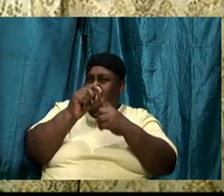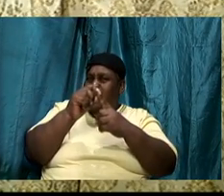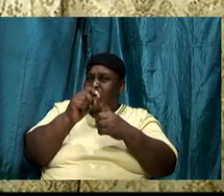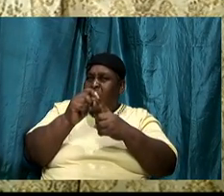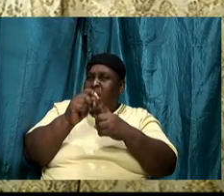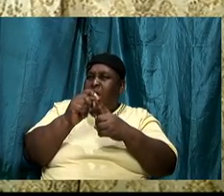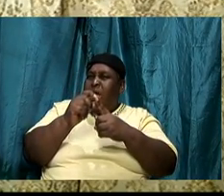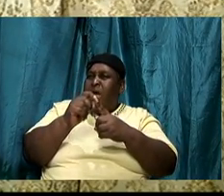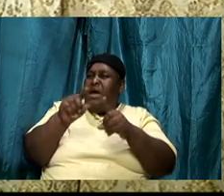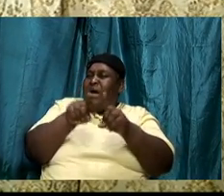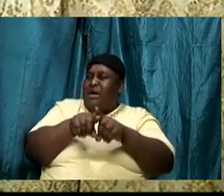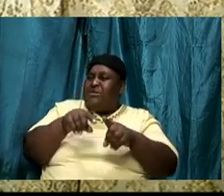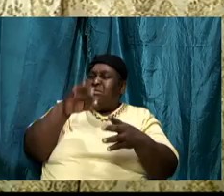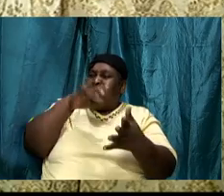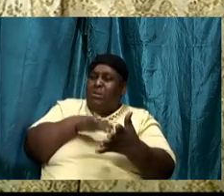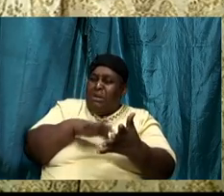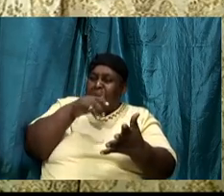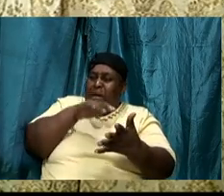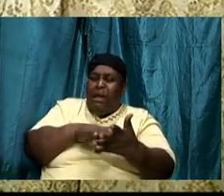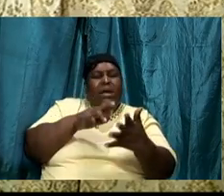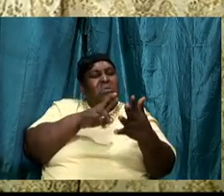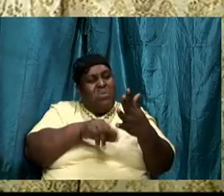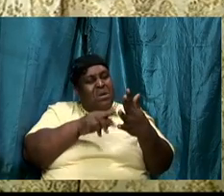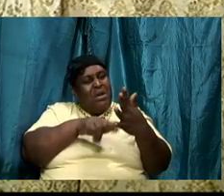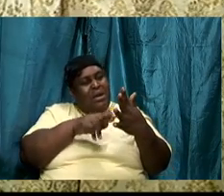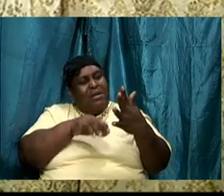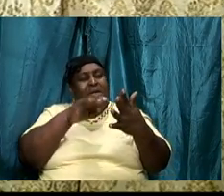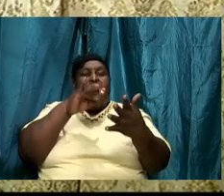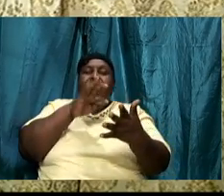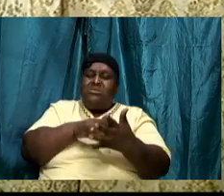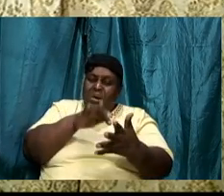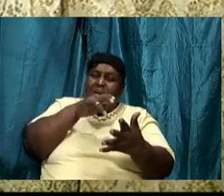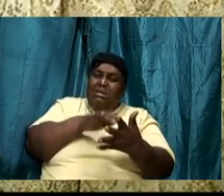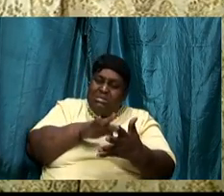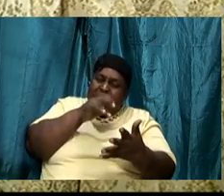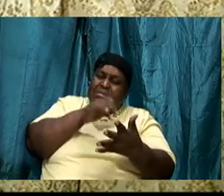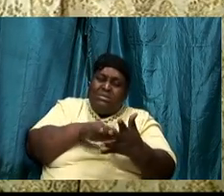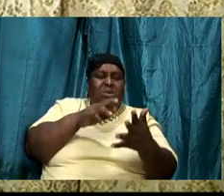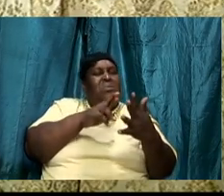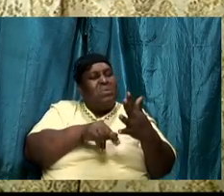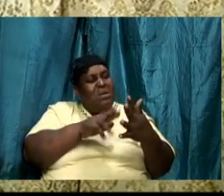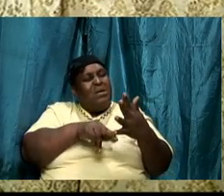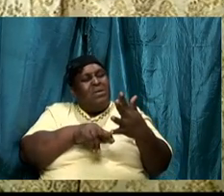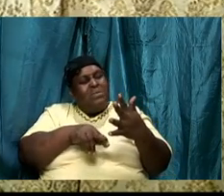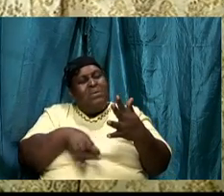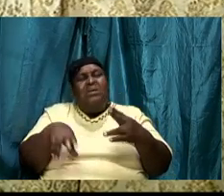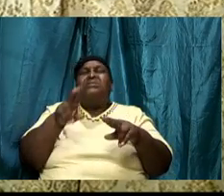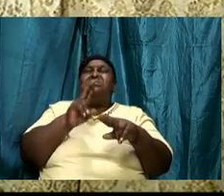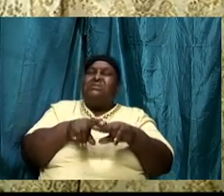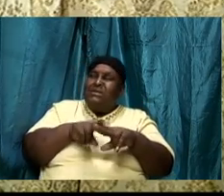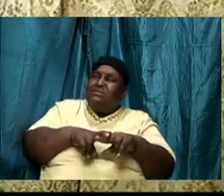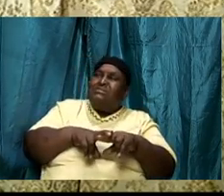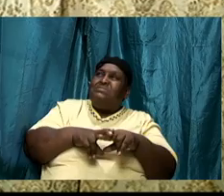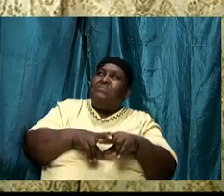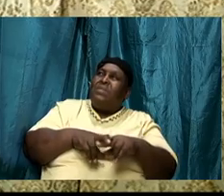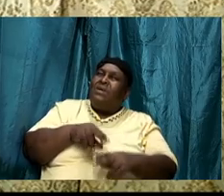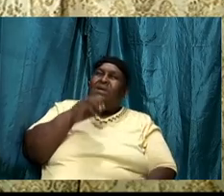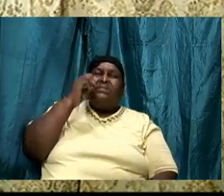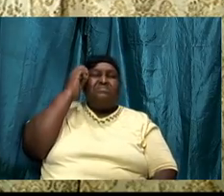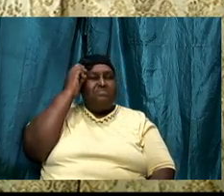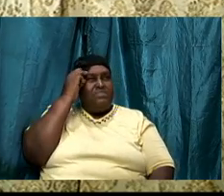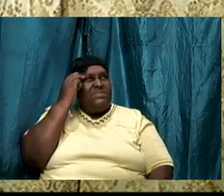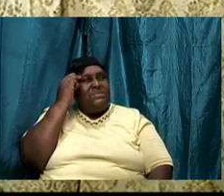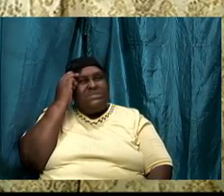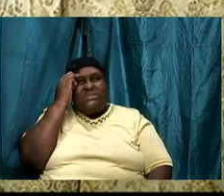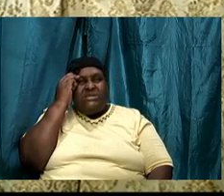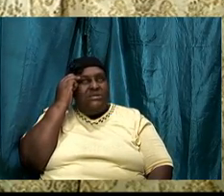and as we study as we read and as we study we are going to sit back and meditate on the word and as we do that